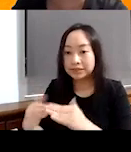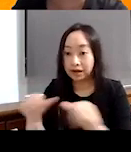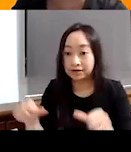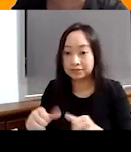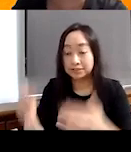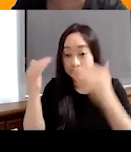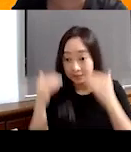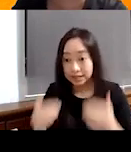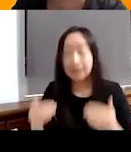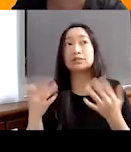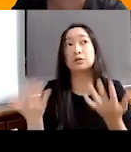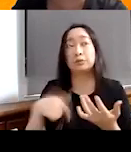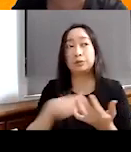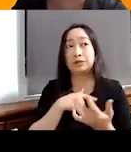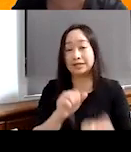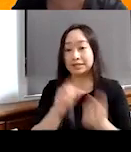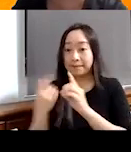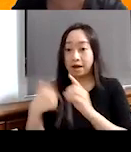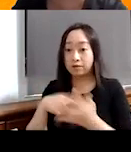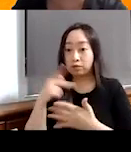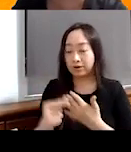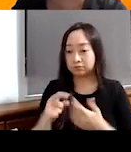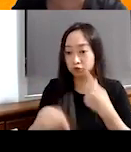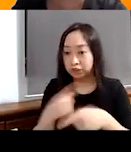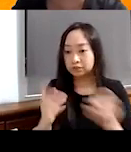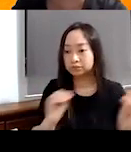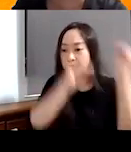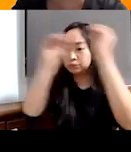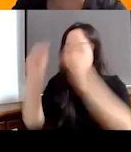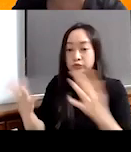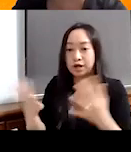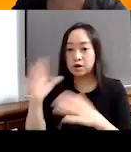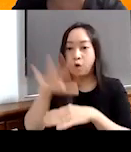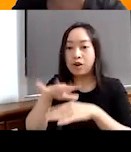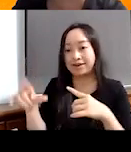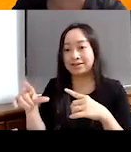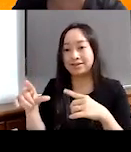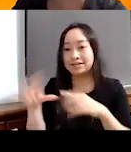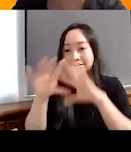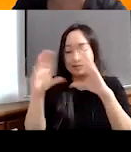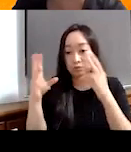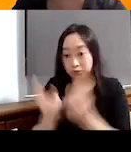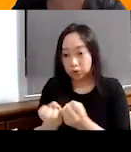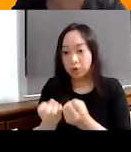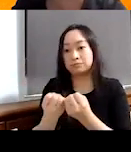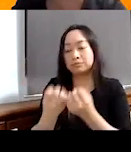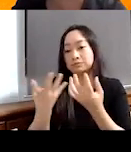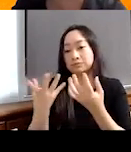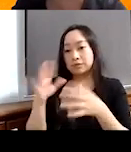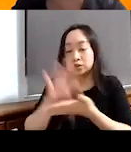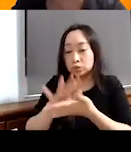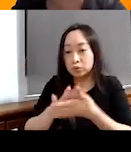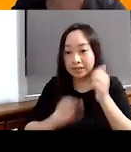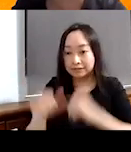started to adapt our programming as well to be online. And one of the, we did a lot of the workshops I've been talking about online. School activities